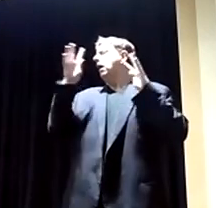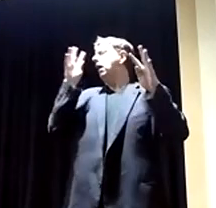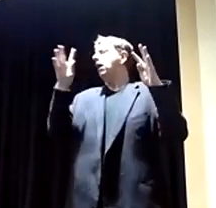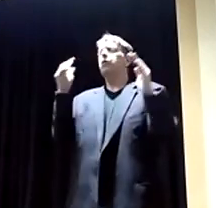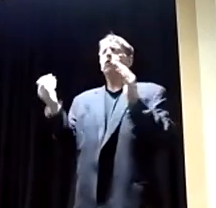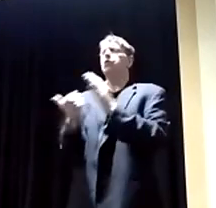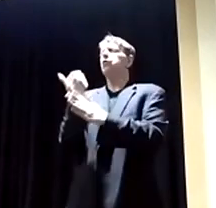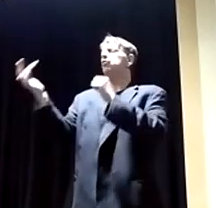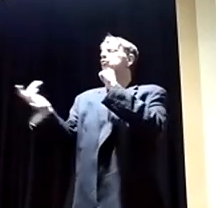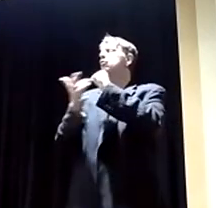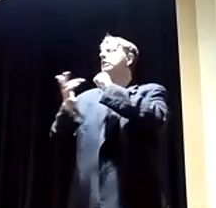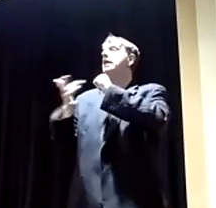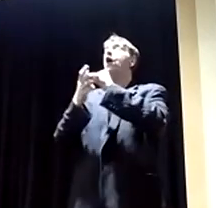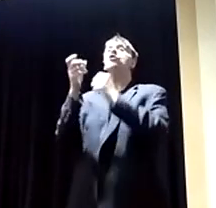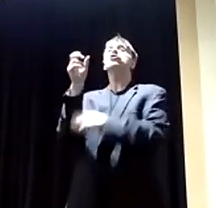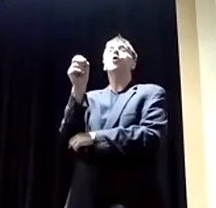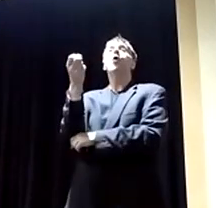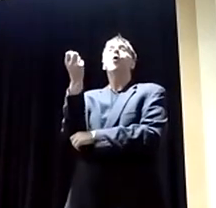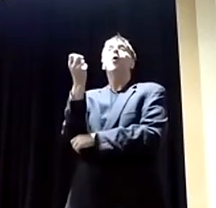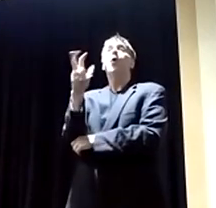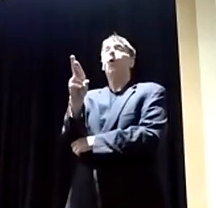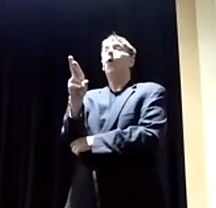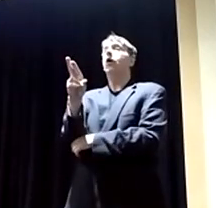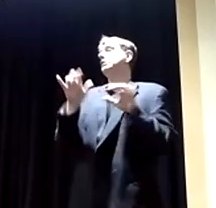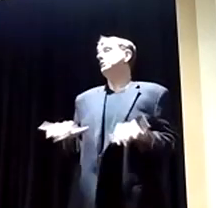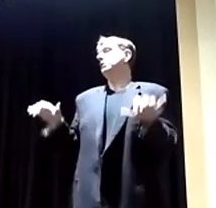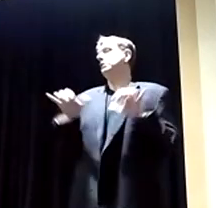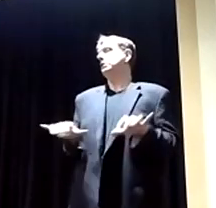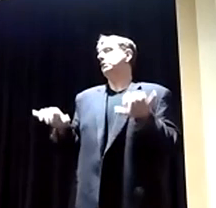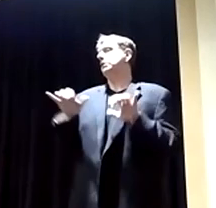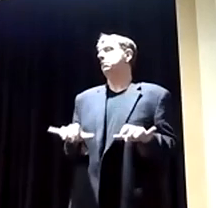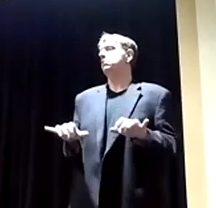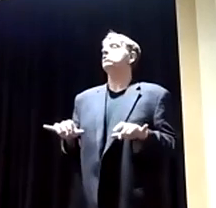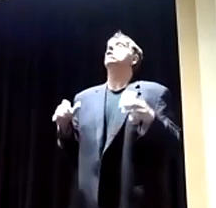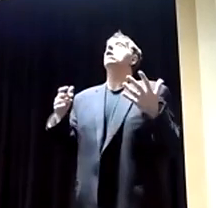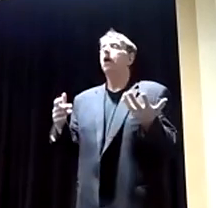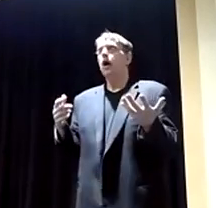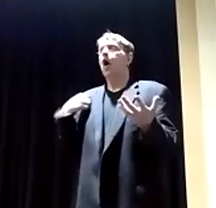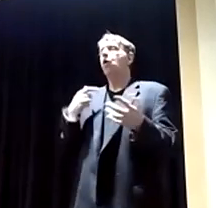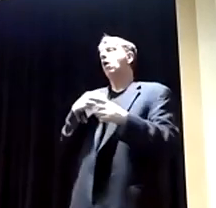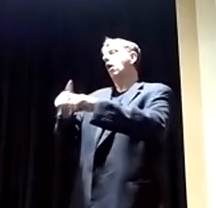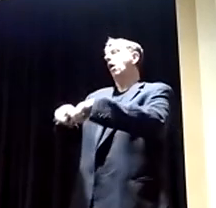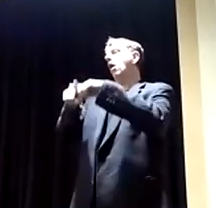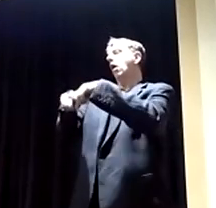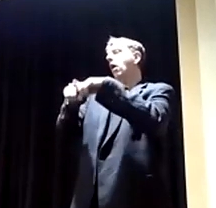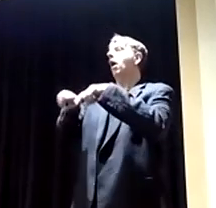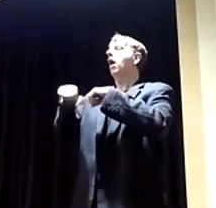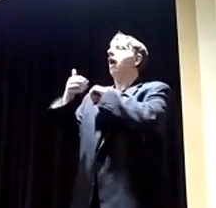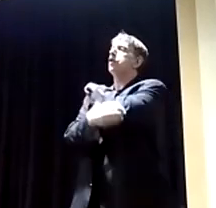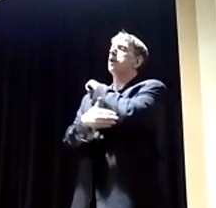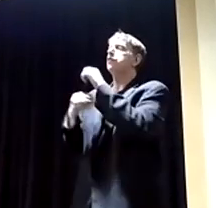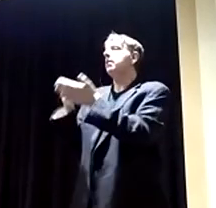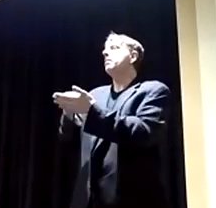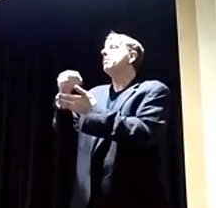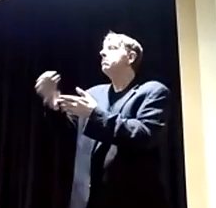technology. Or, as usual, we will become somebody else's customer. And we will buy it from Canada.